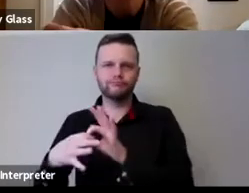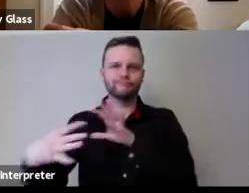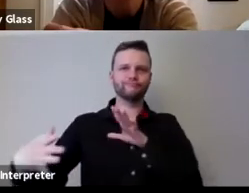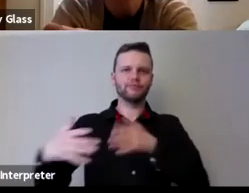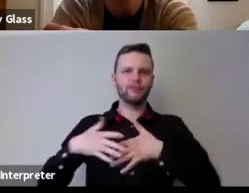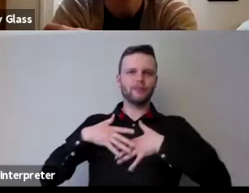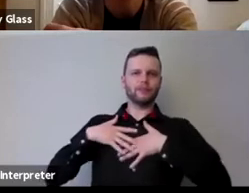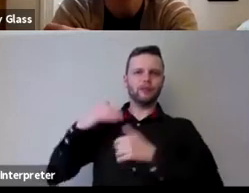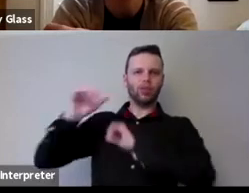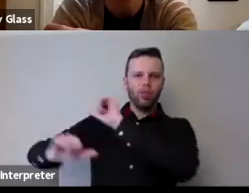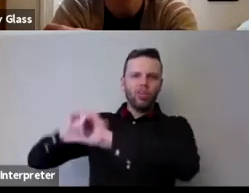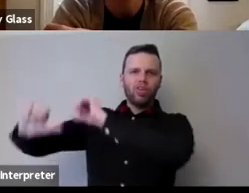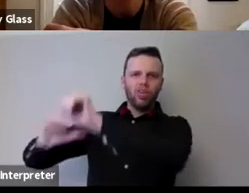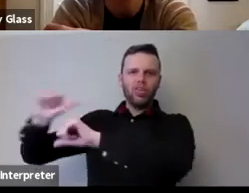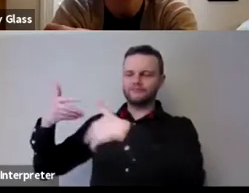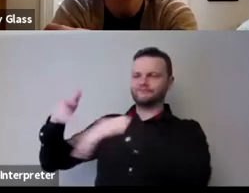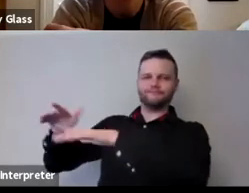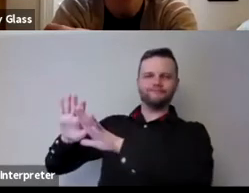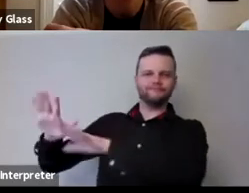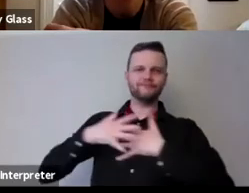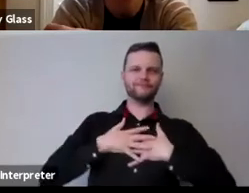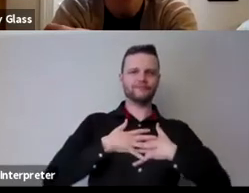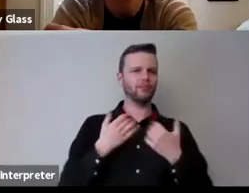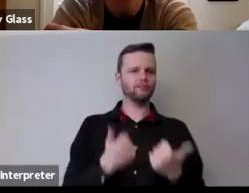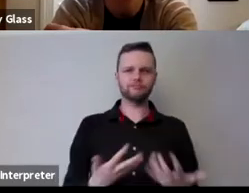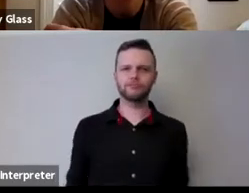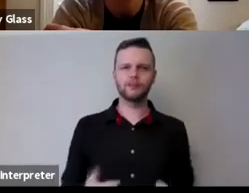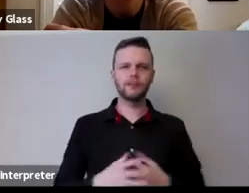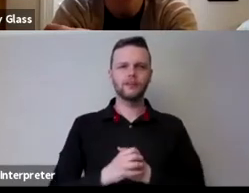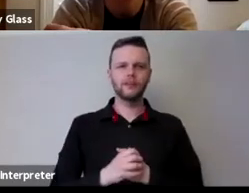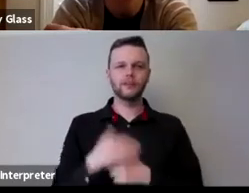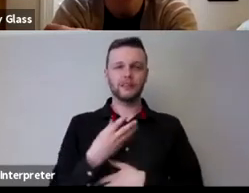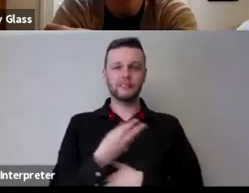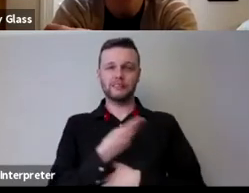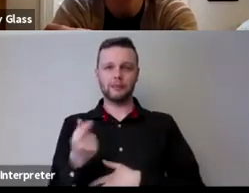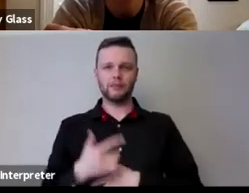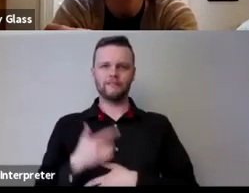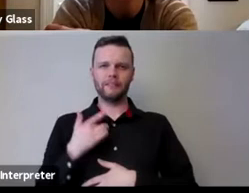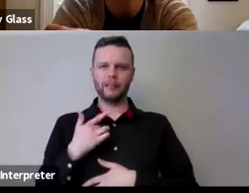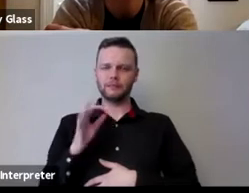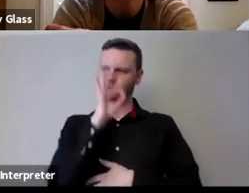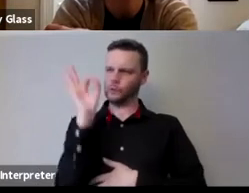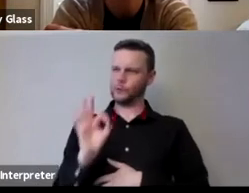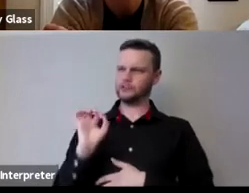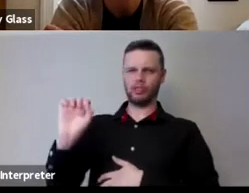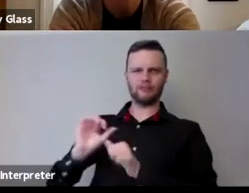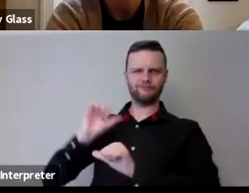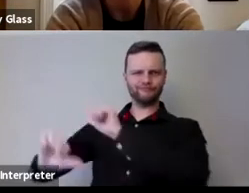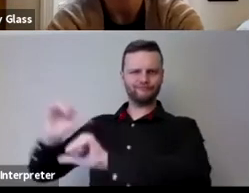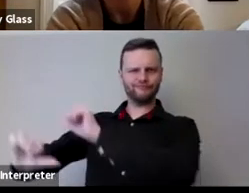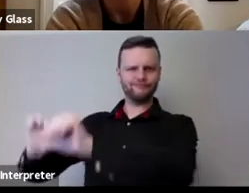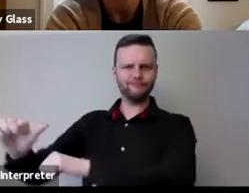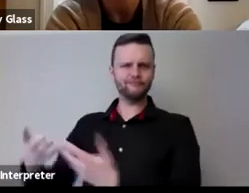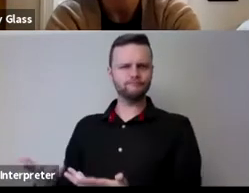cycles of making um and and i think some have are beginning to question those industrial cycles as a